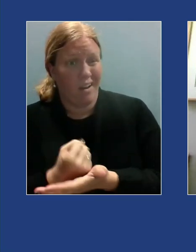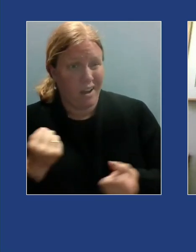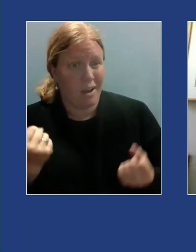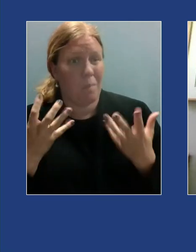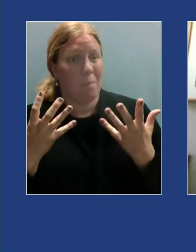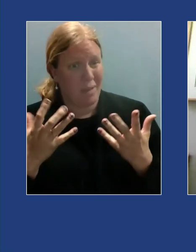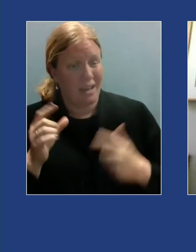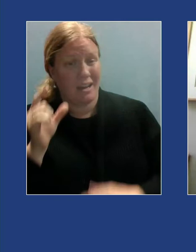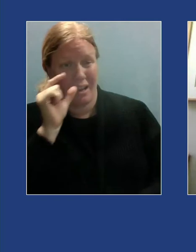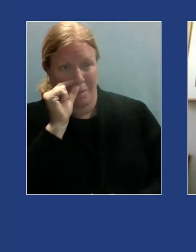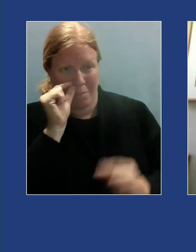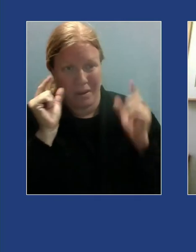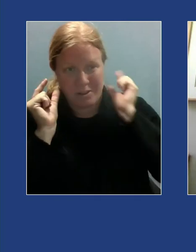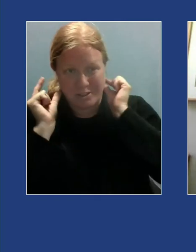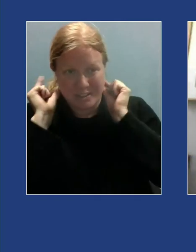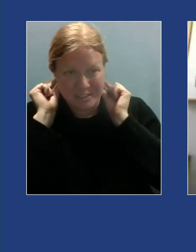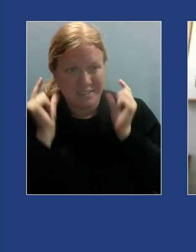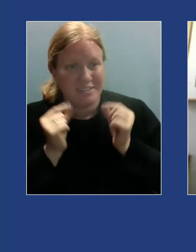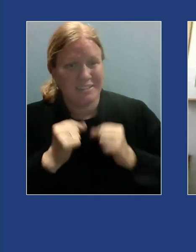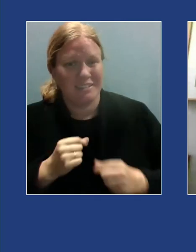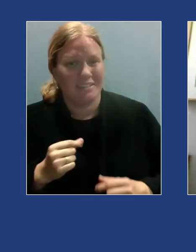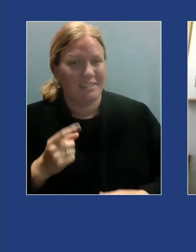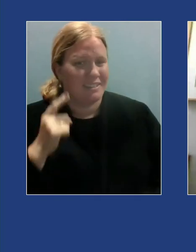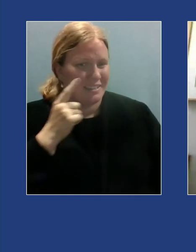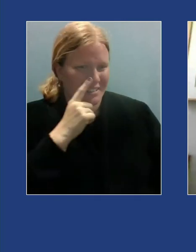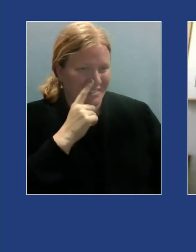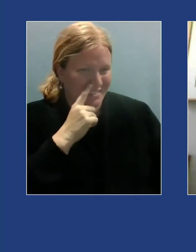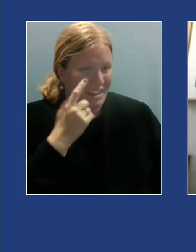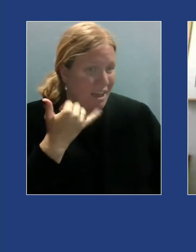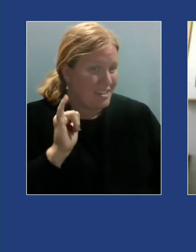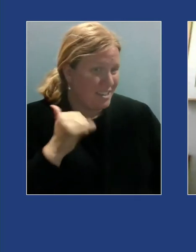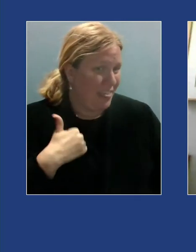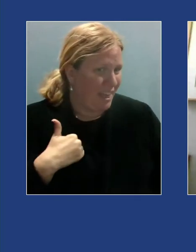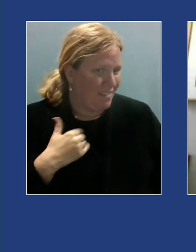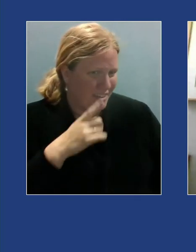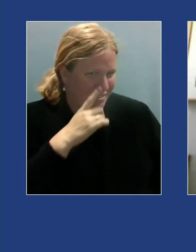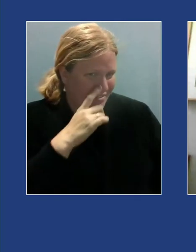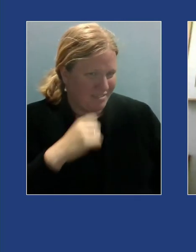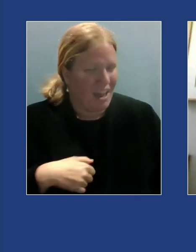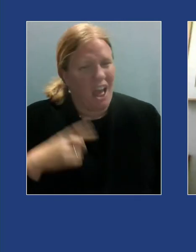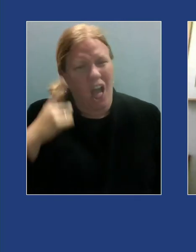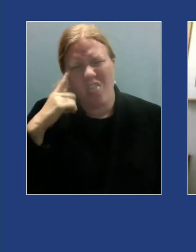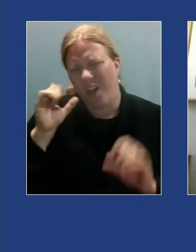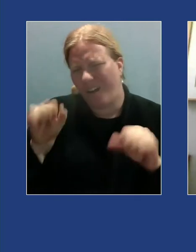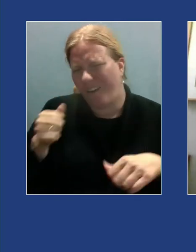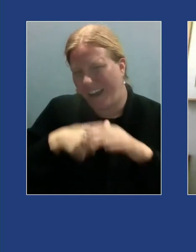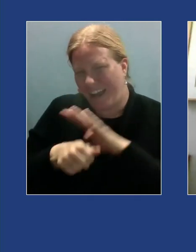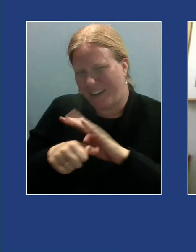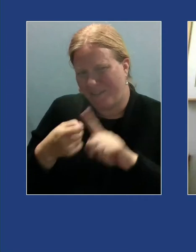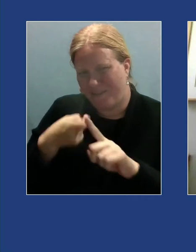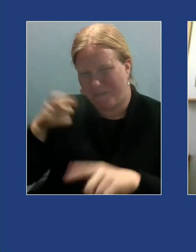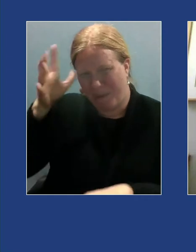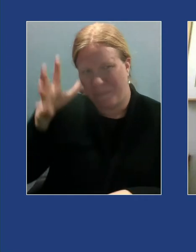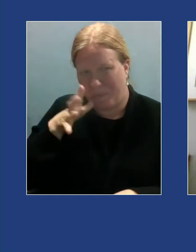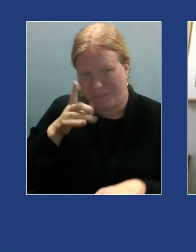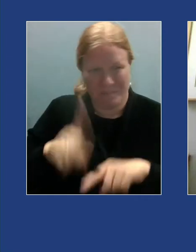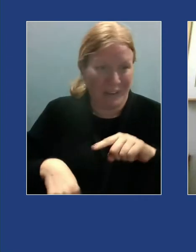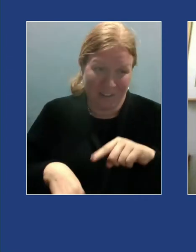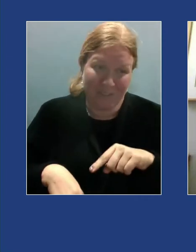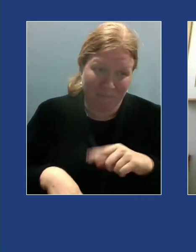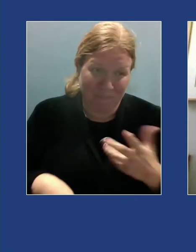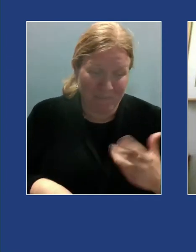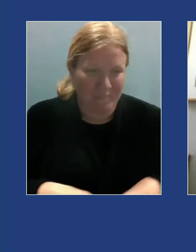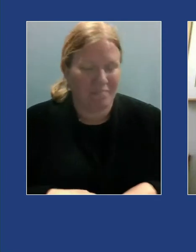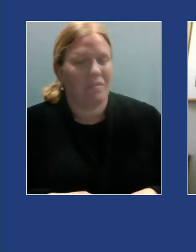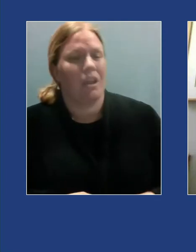nose piercing once I got home as you can see I still have it my parents did the best that they could and they sent me to many therapists and